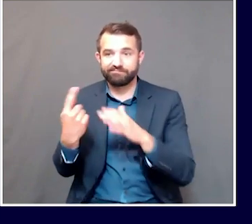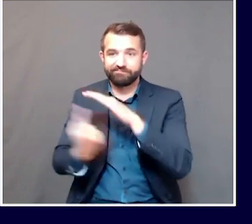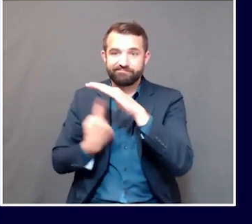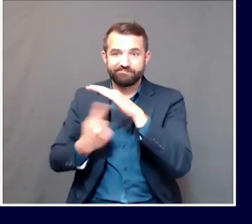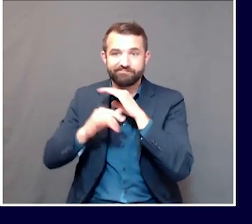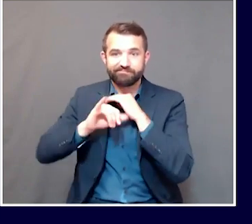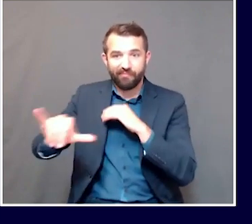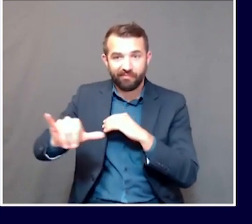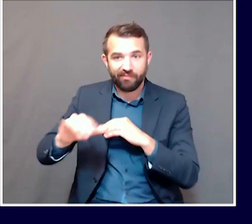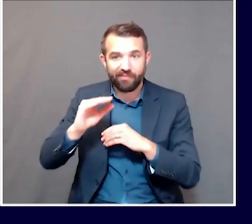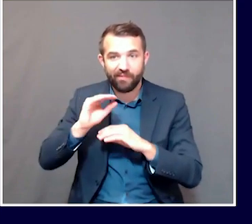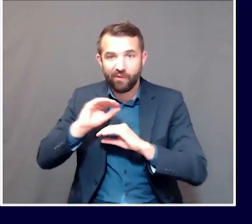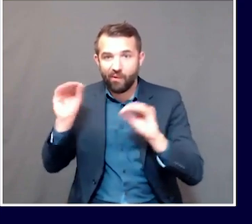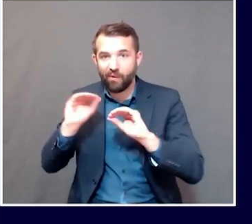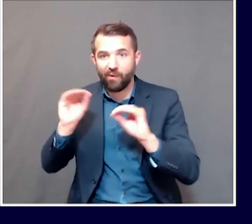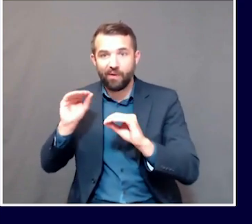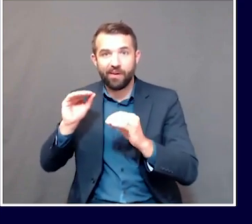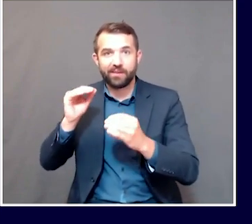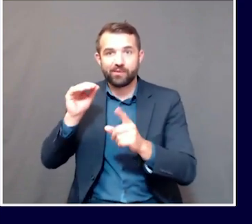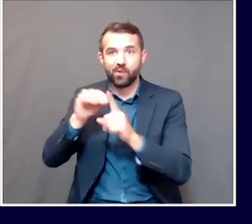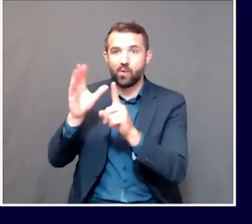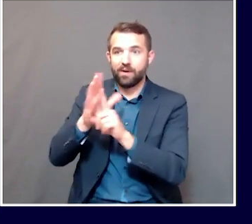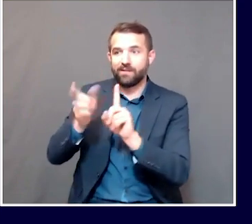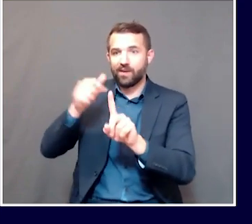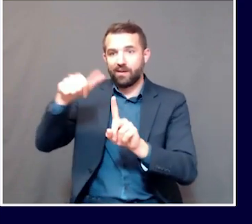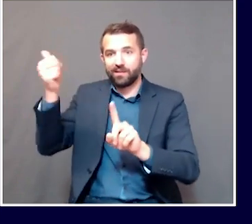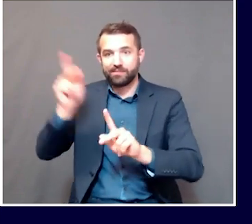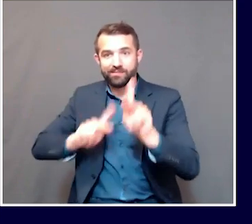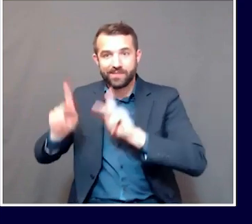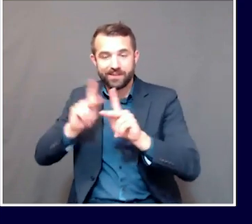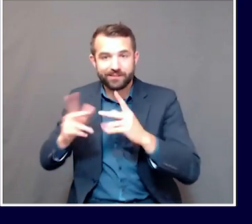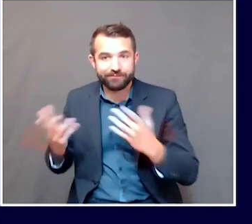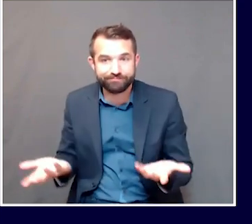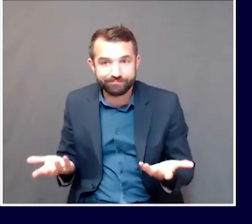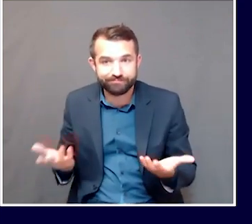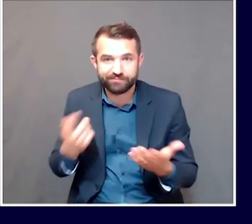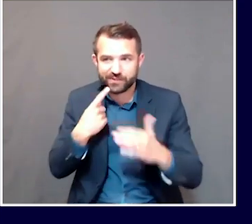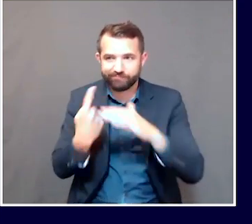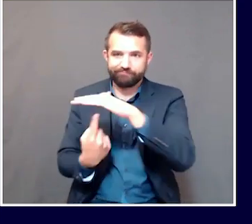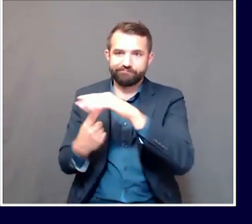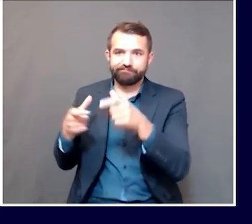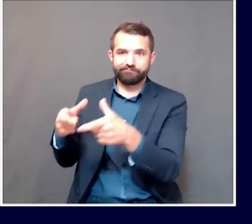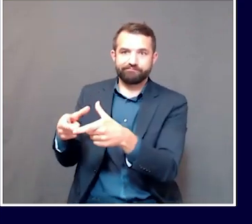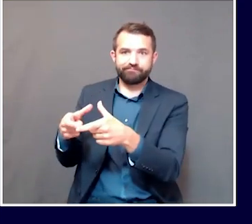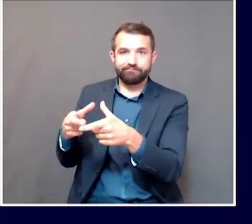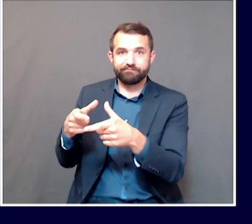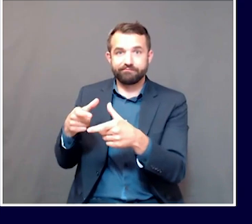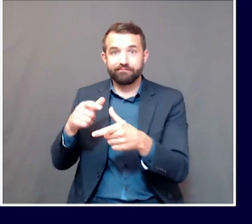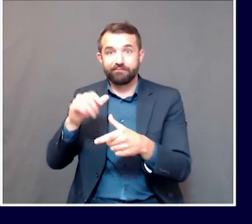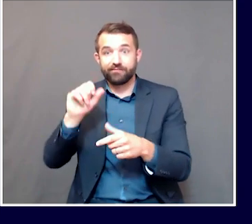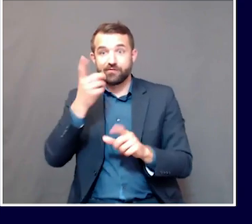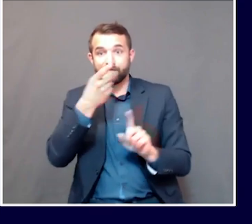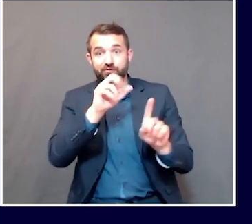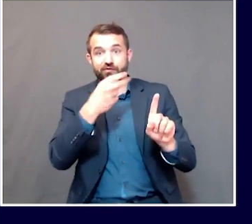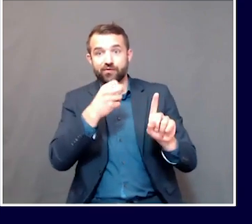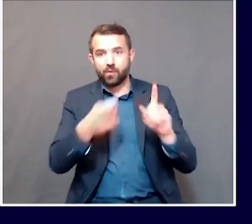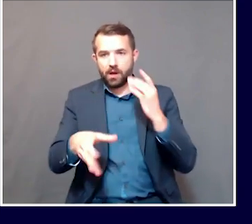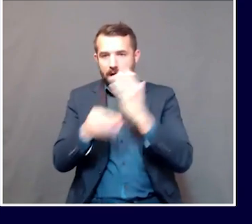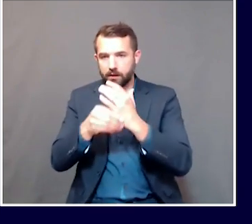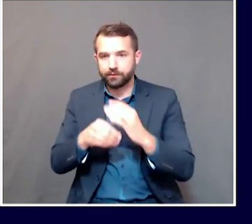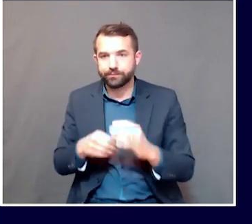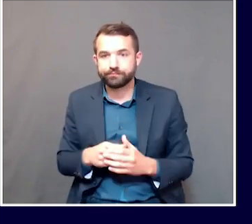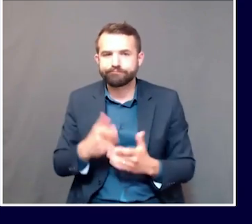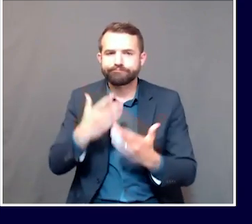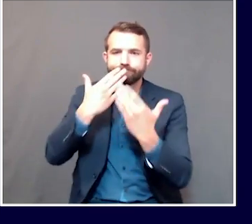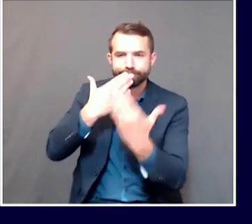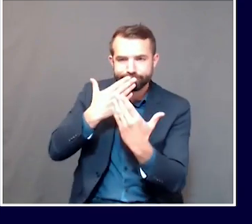other people as much as possible during that wait time. But Dr. Shaw, maybe you can add to that. Dr. Jessica. Thank you, Governor. There is variance in the